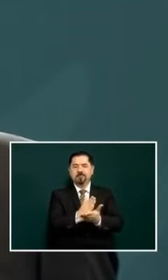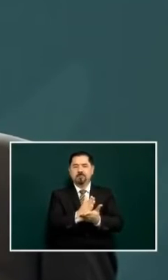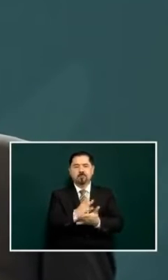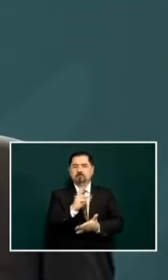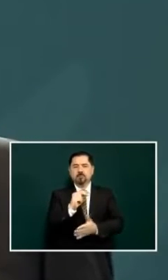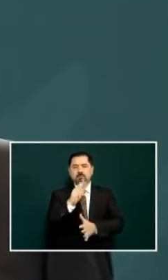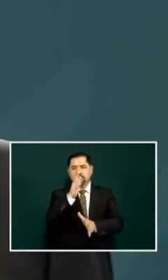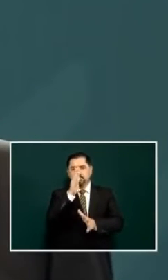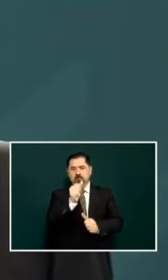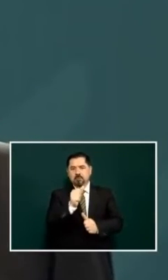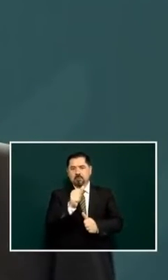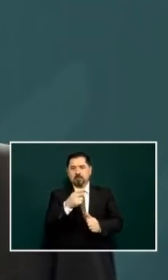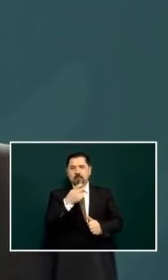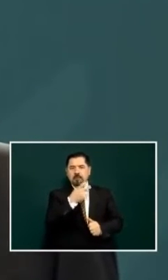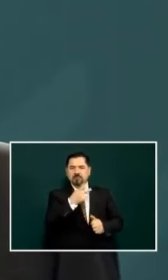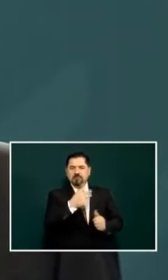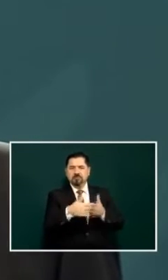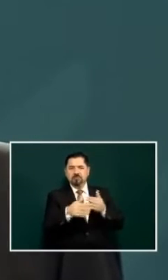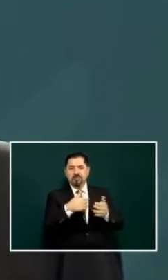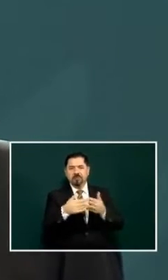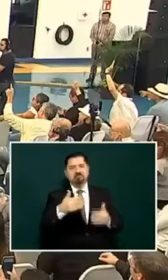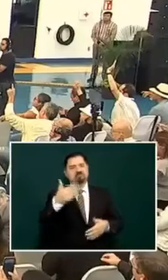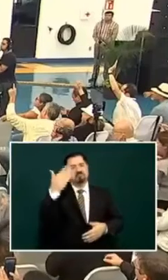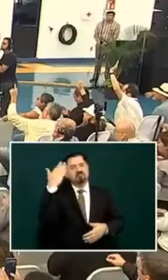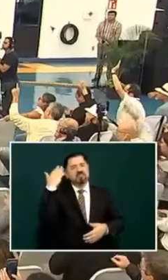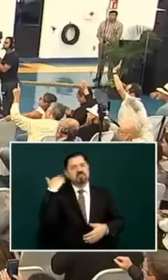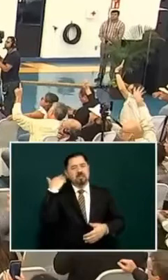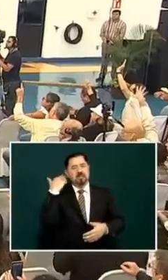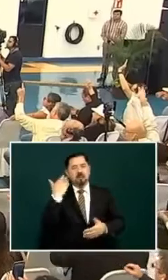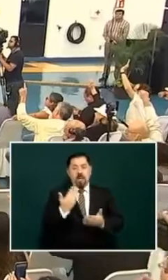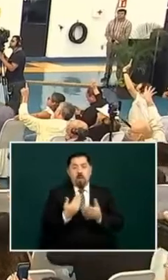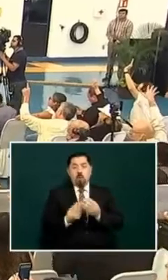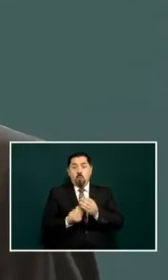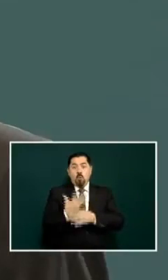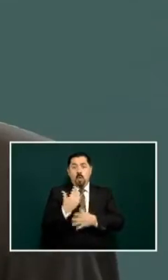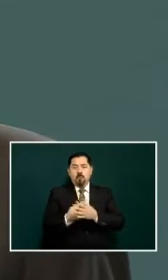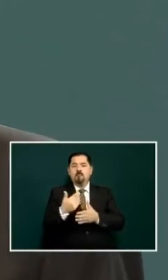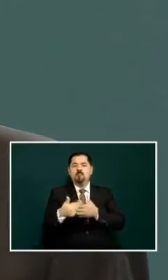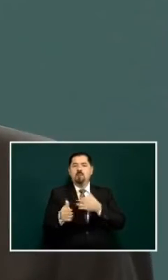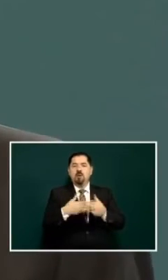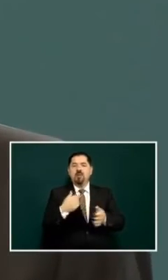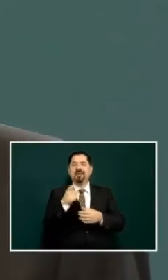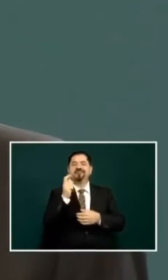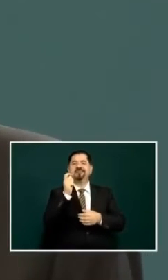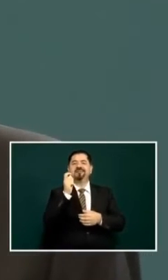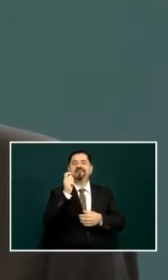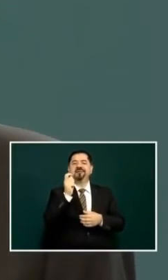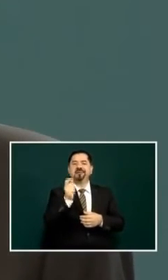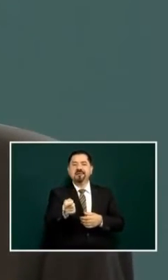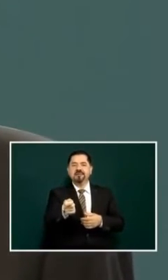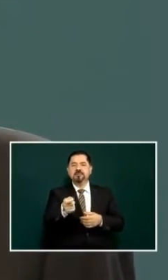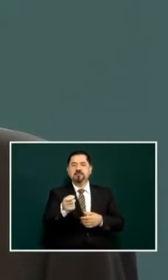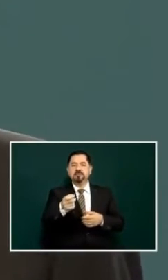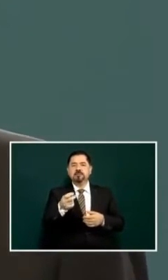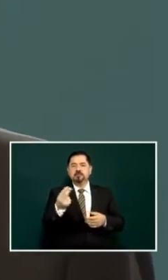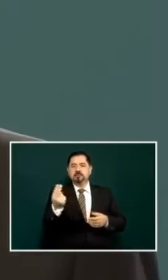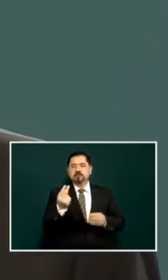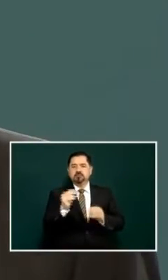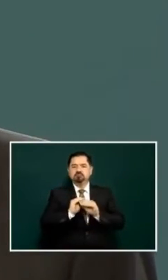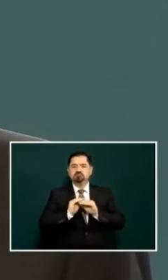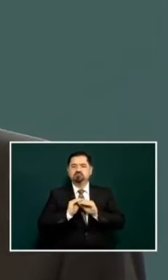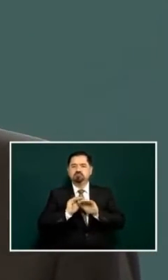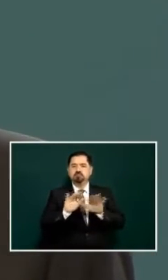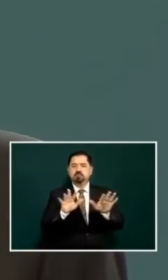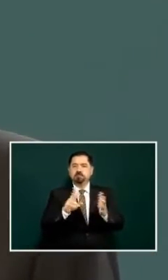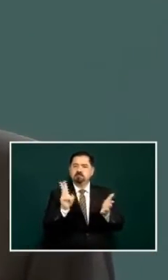acceptable anymore that is not in style anymore it is out of style what is in style is to